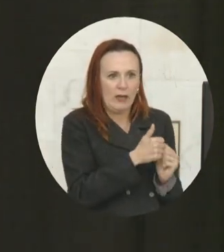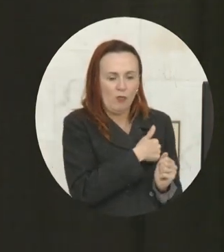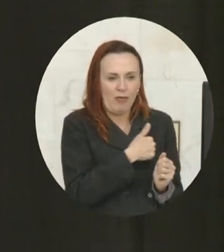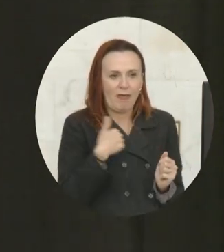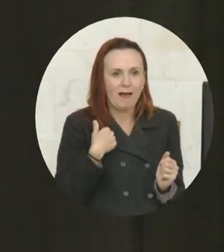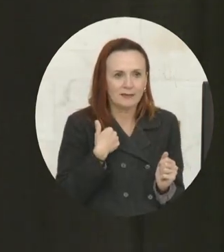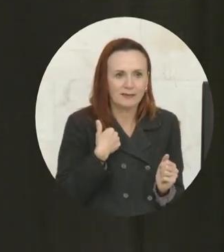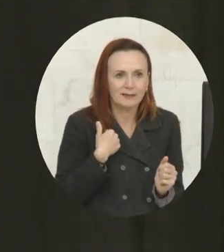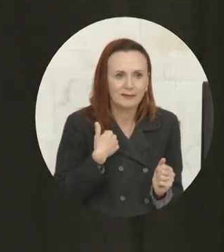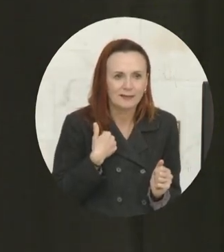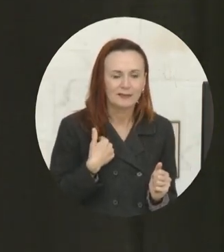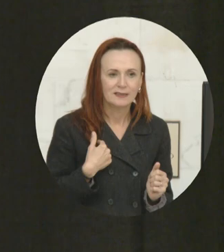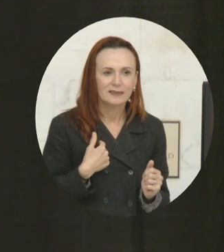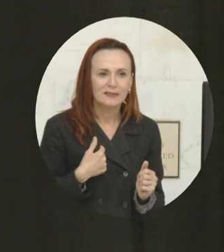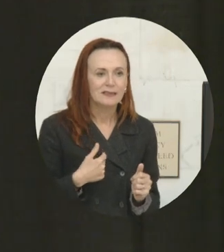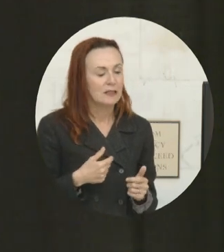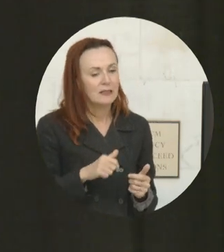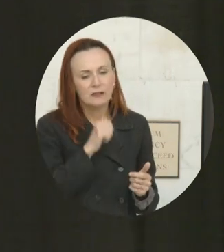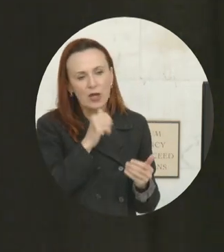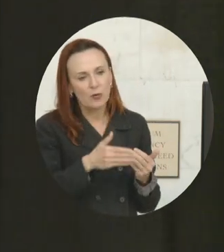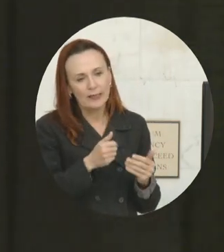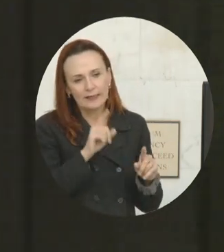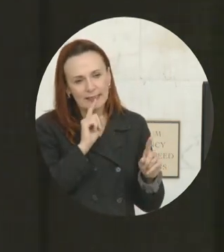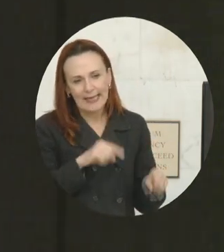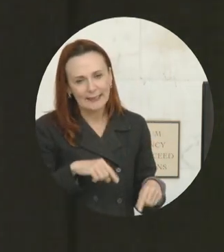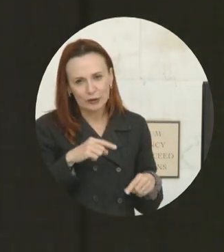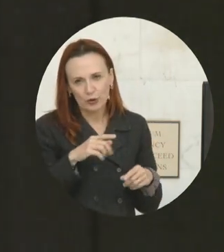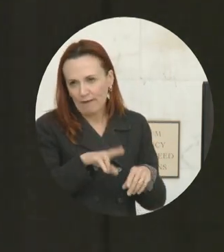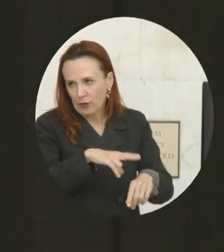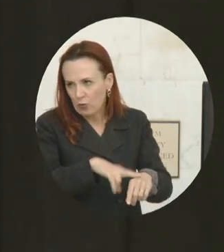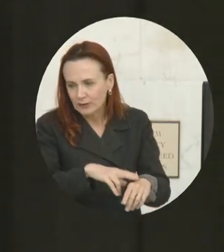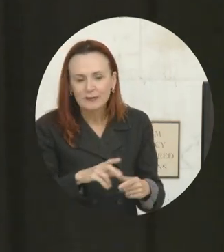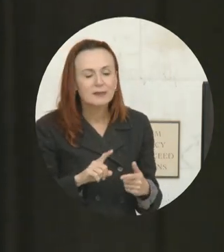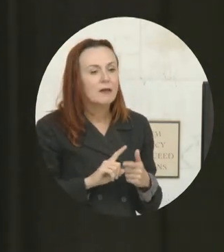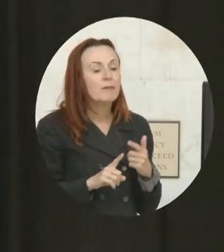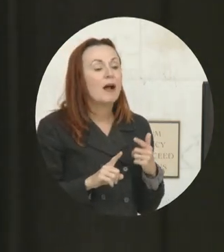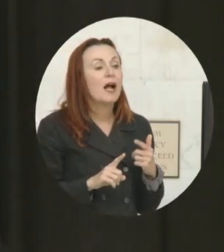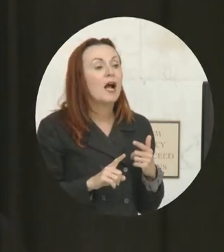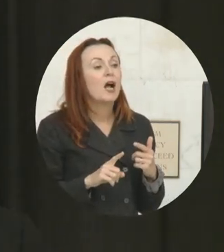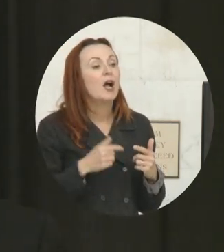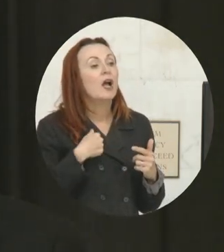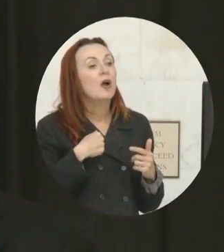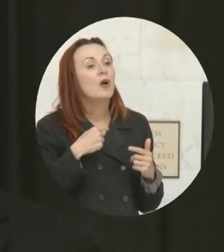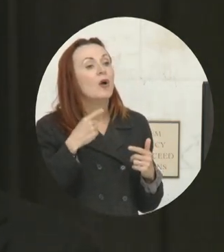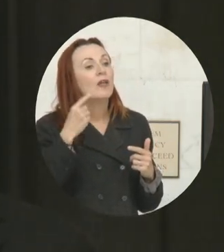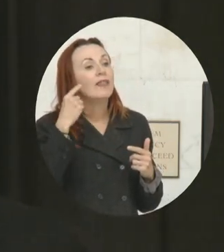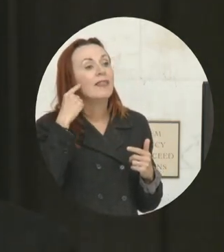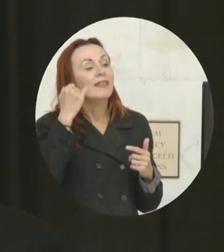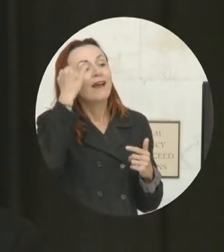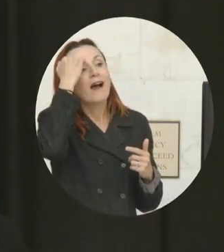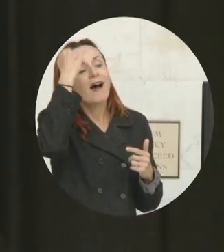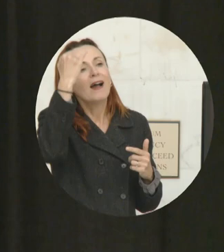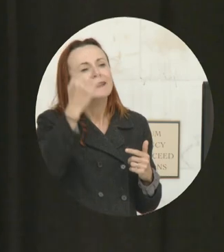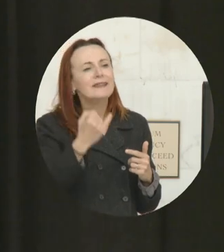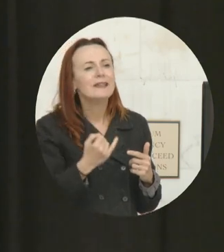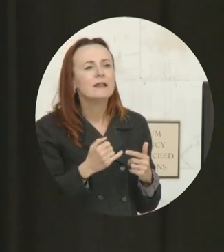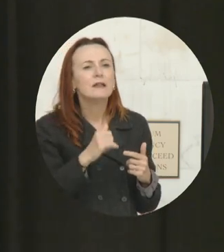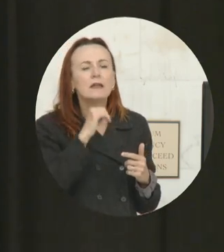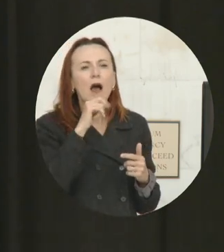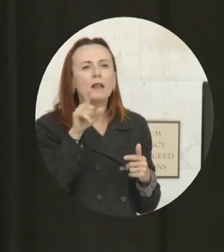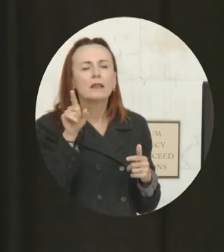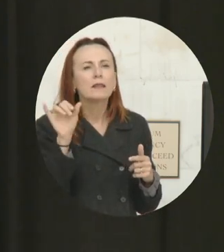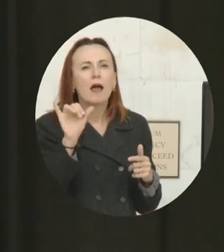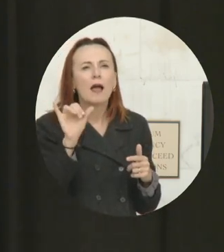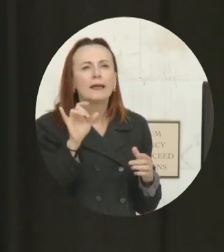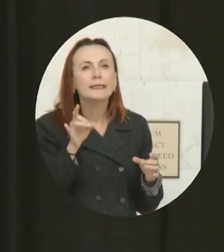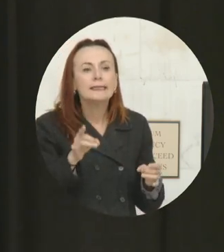answer, I think, as you all know, if you live here. But one approach would be, I think we heard earlier in the day, that when we frame this idea, not as disaster preparedness,